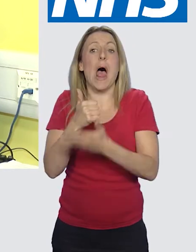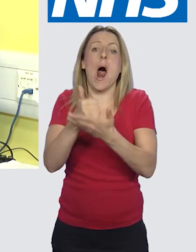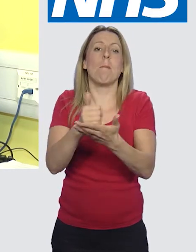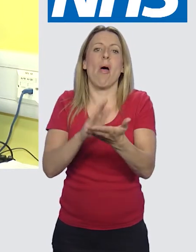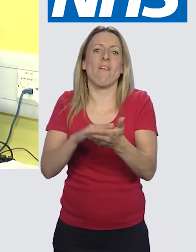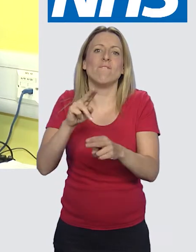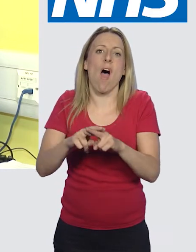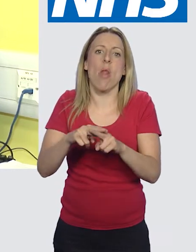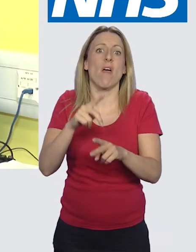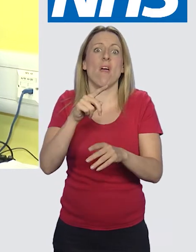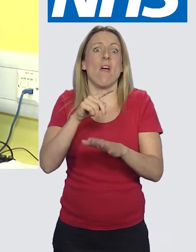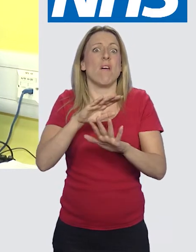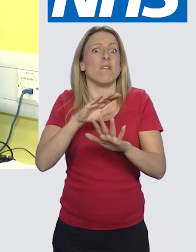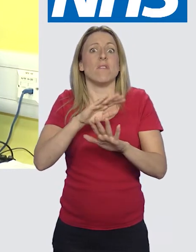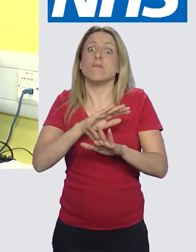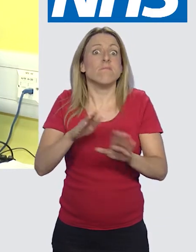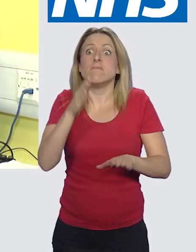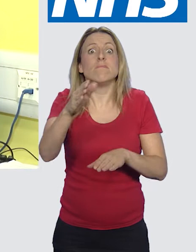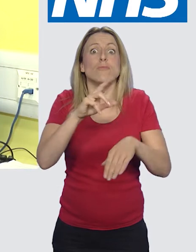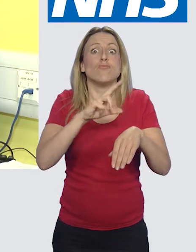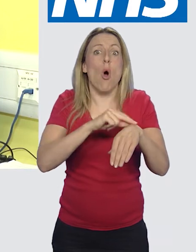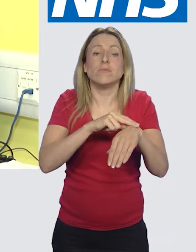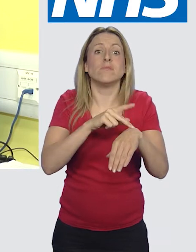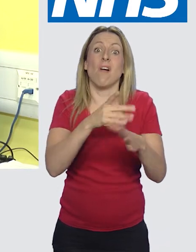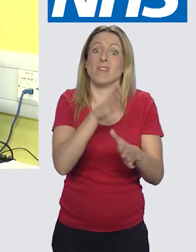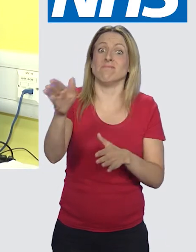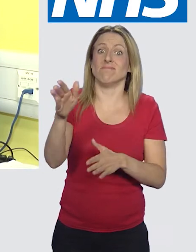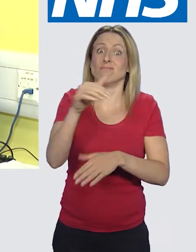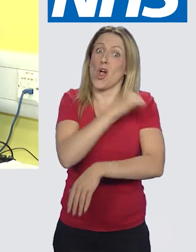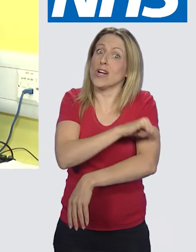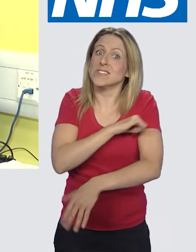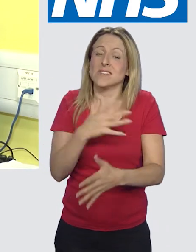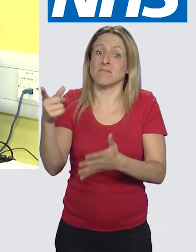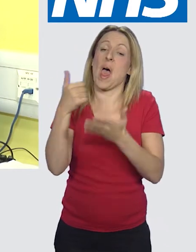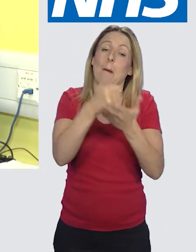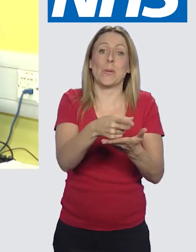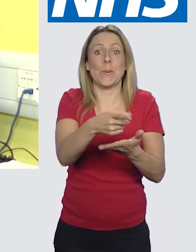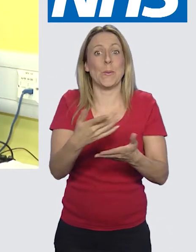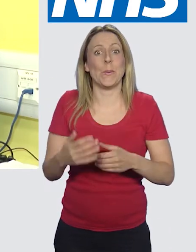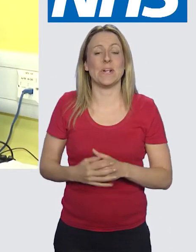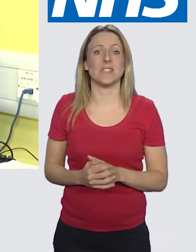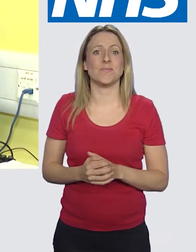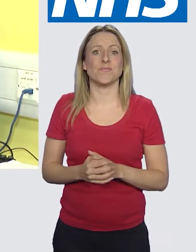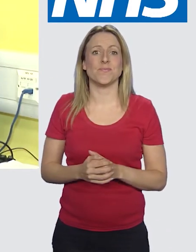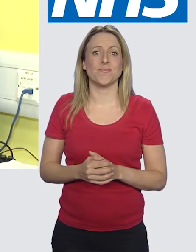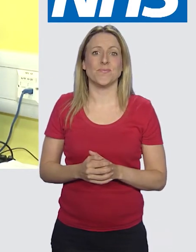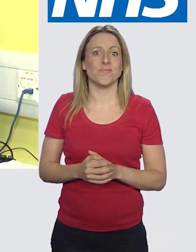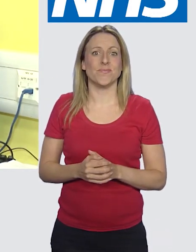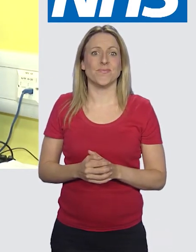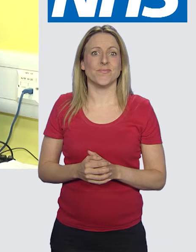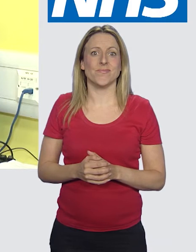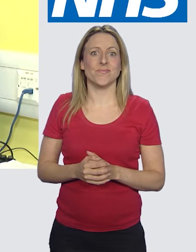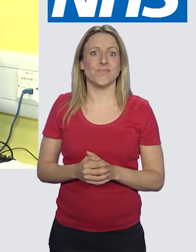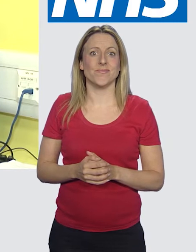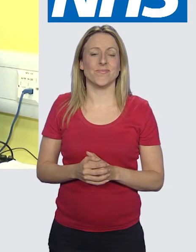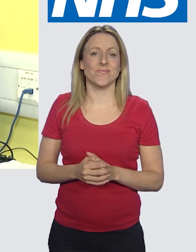good with our first aid and bumps that you may have had and they're very helpful with that sort of thing. A lot of nurses can help you with